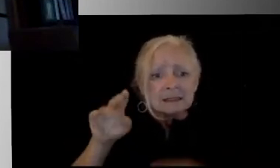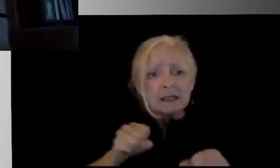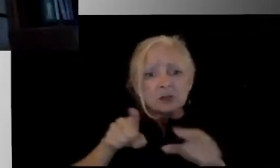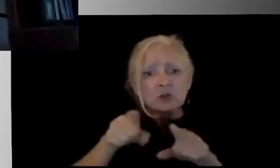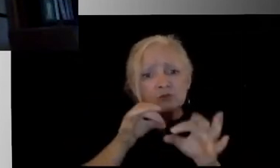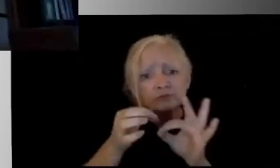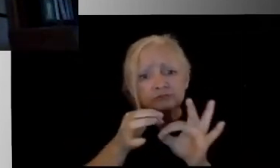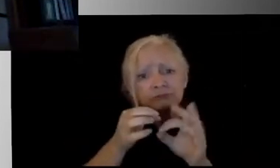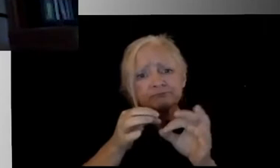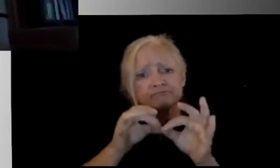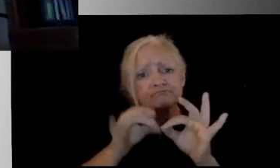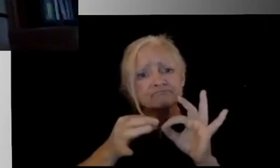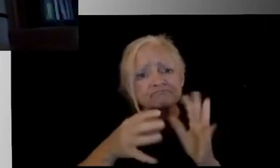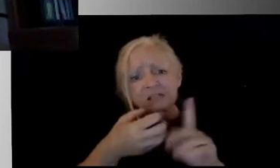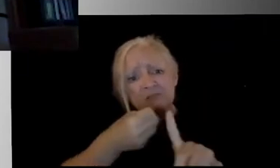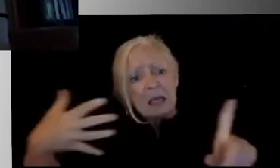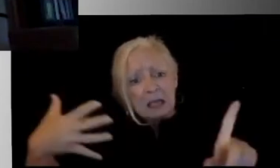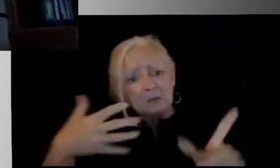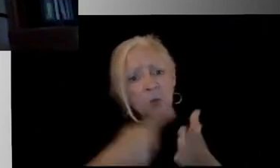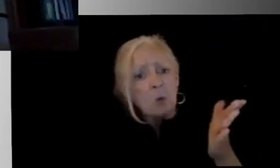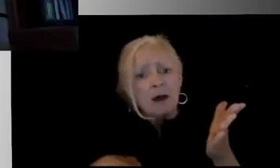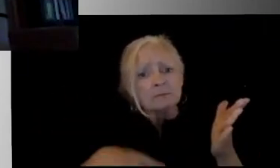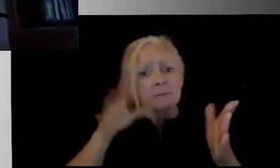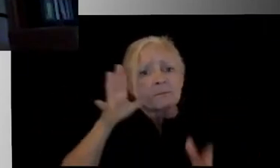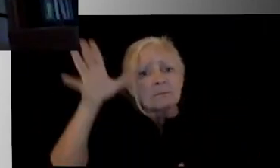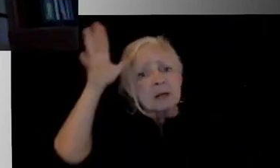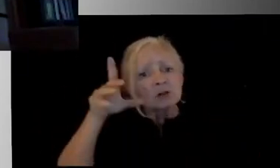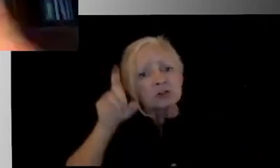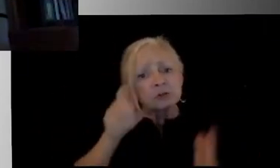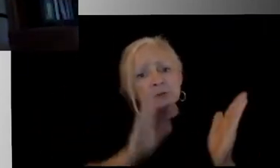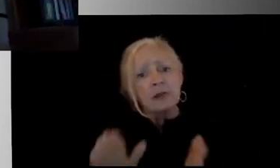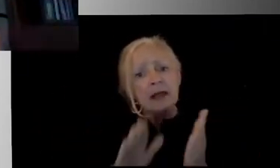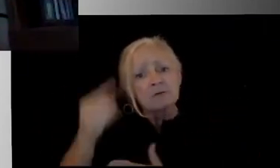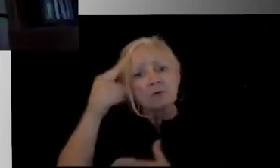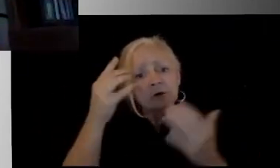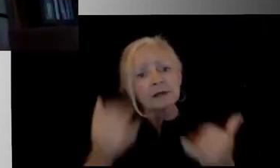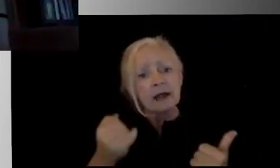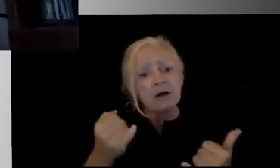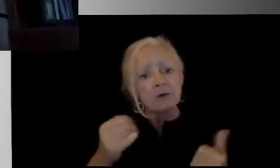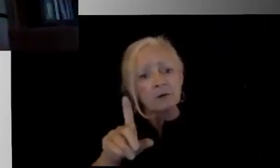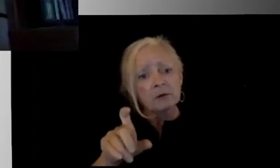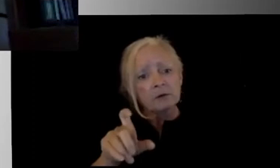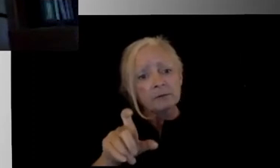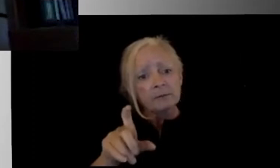students should kind of be planning for right now, if they could be moving in and out of schools